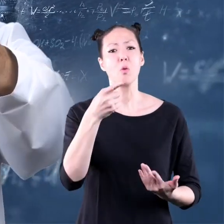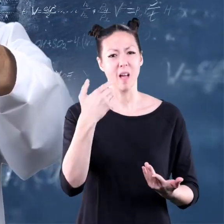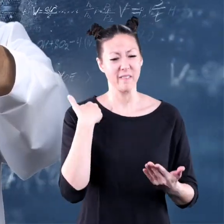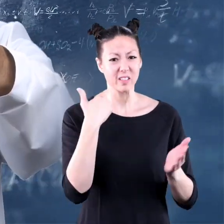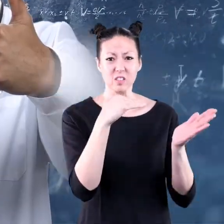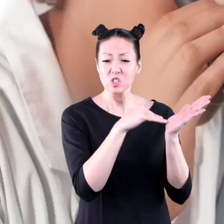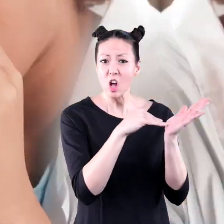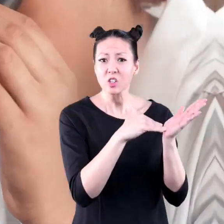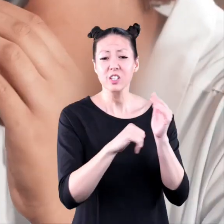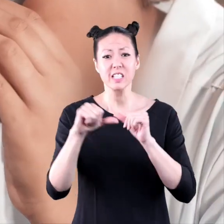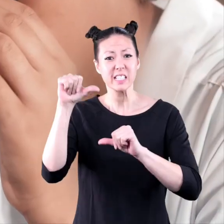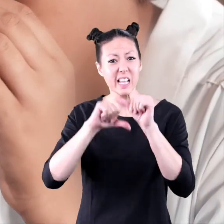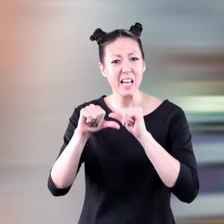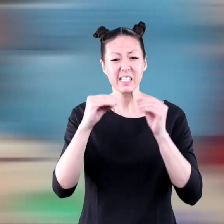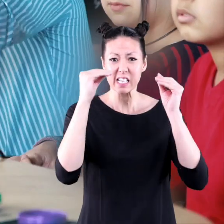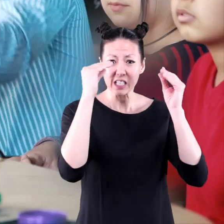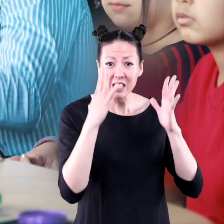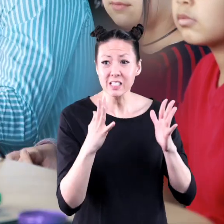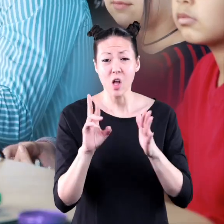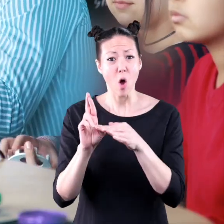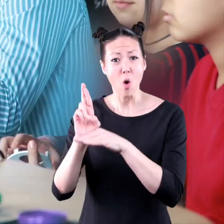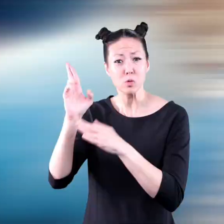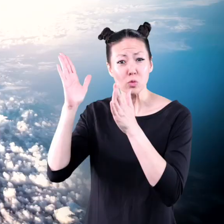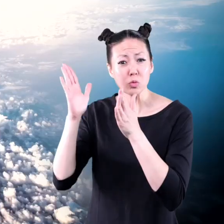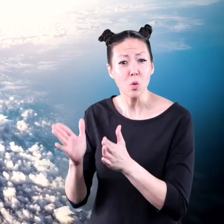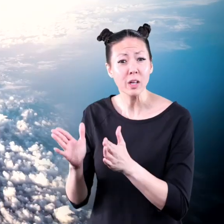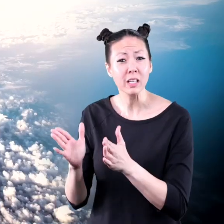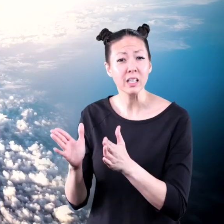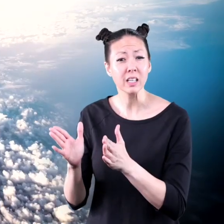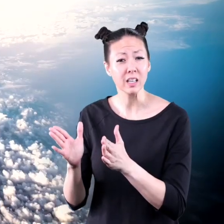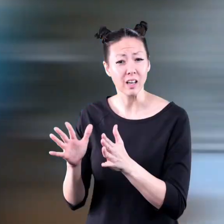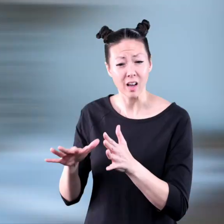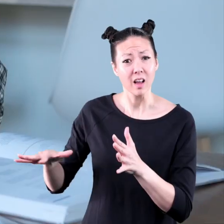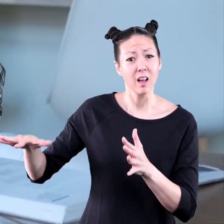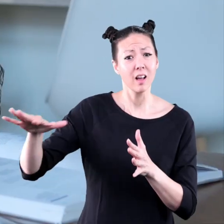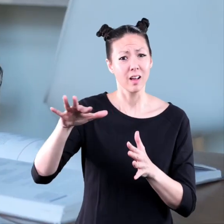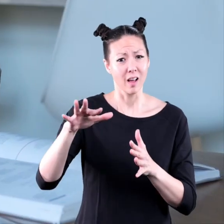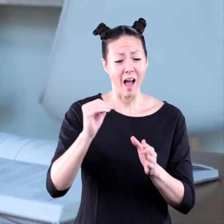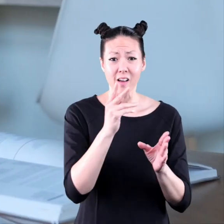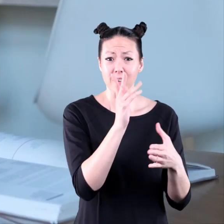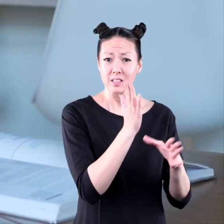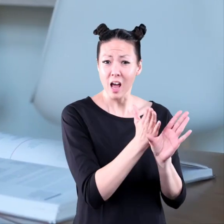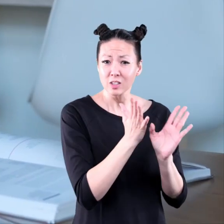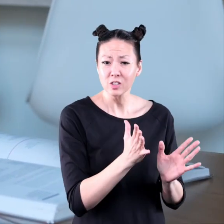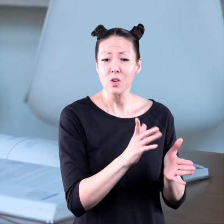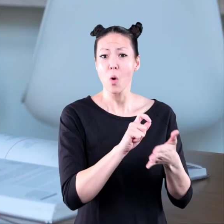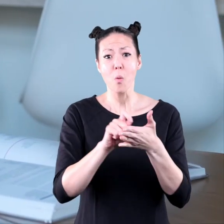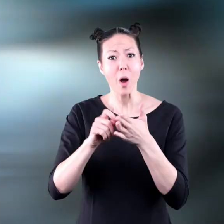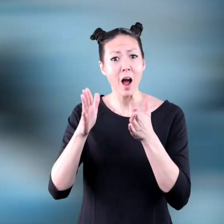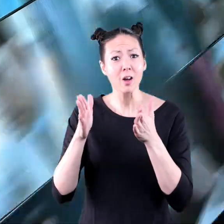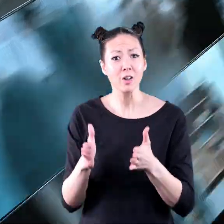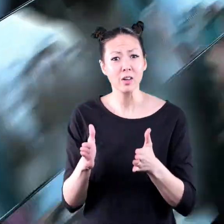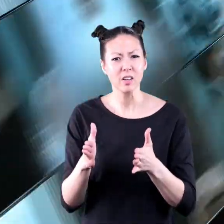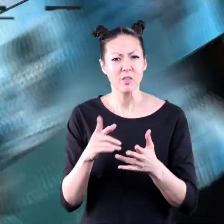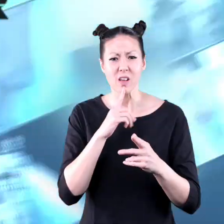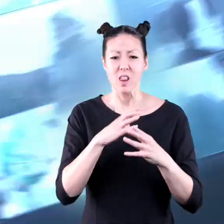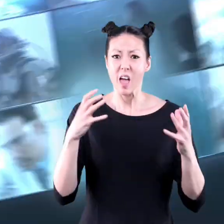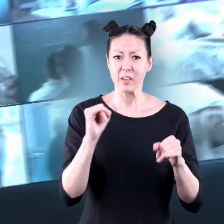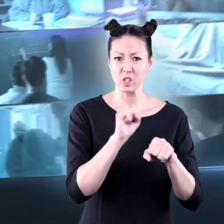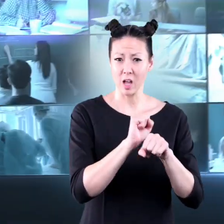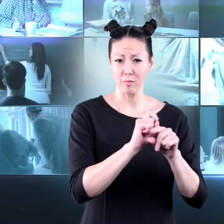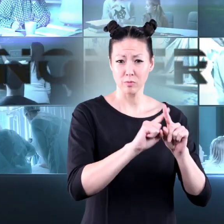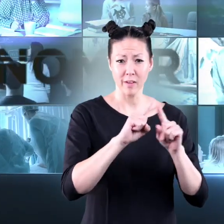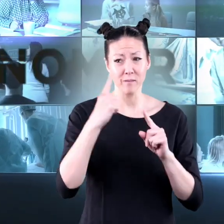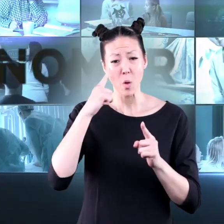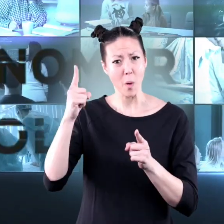a doctor, a scientist, a teacher, an astronaut, a psychologist, and a writer? That's a lot of